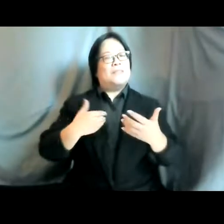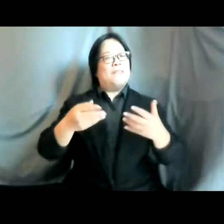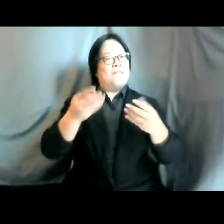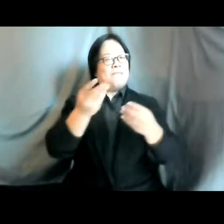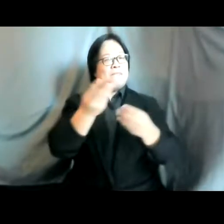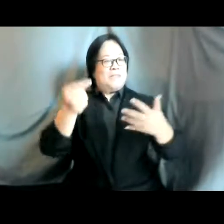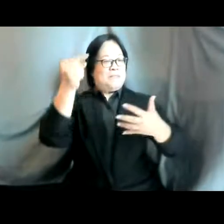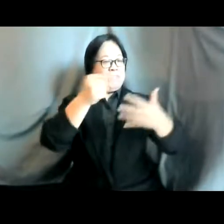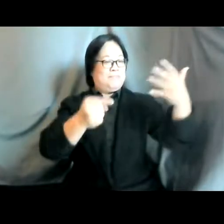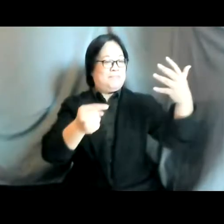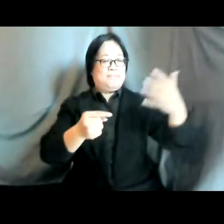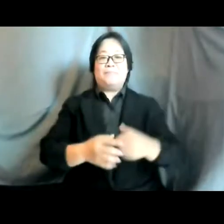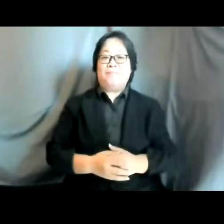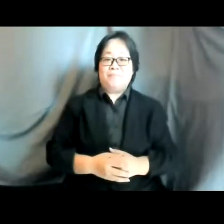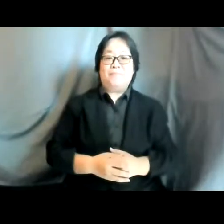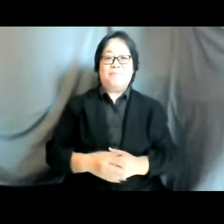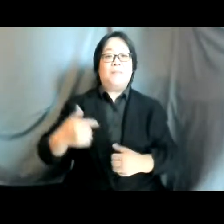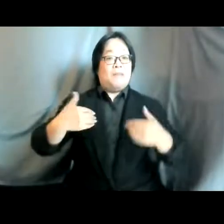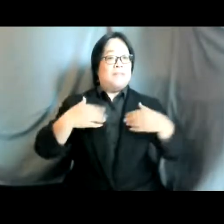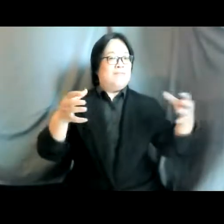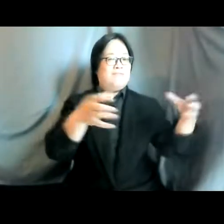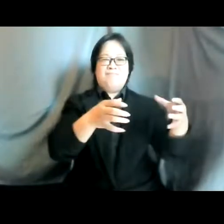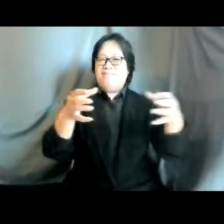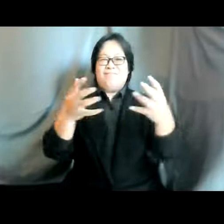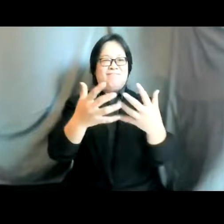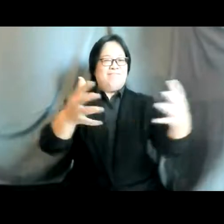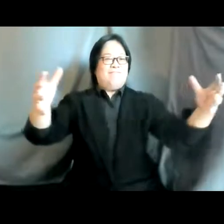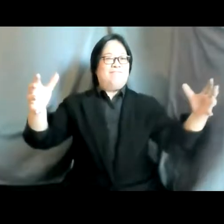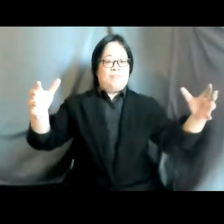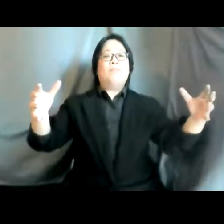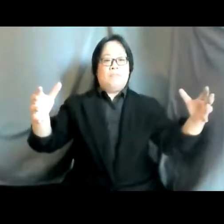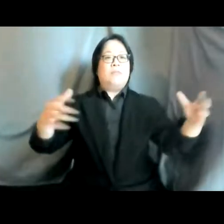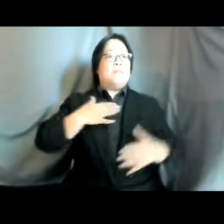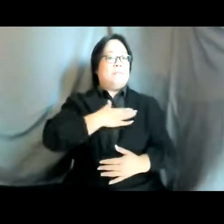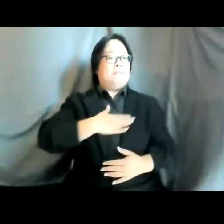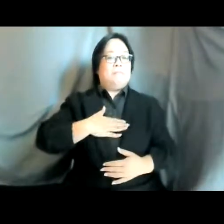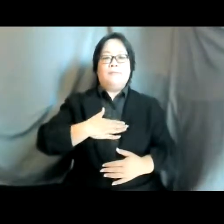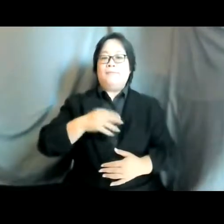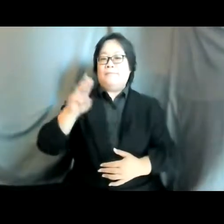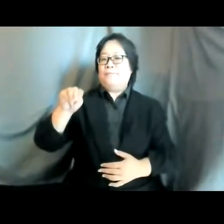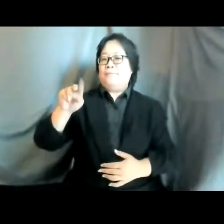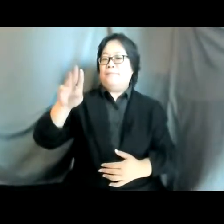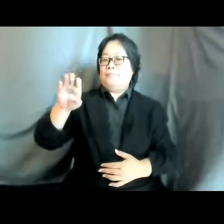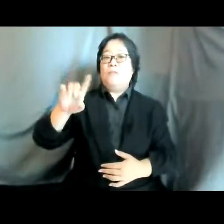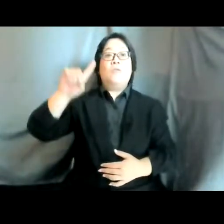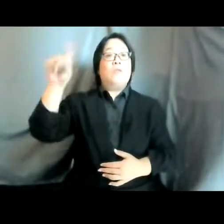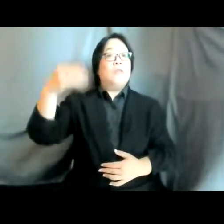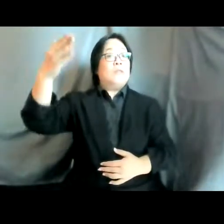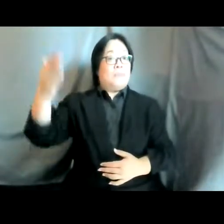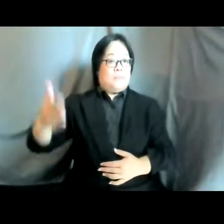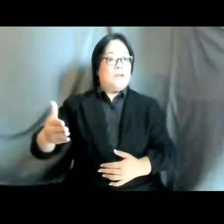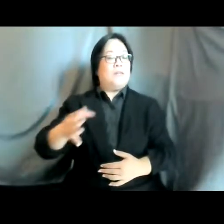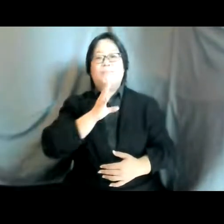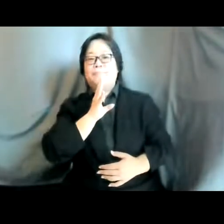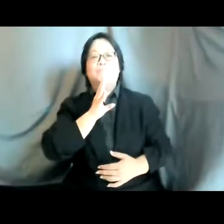rules since we have a large group all the attendees will be on mute except for the designated speaker at that time